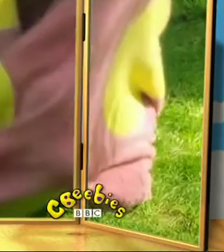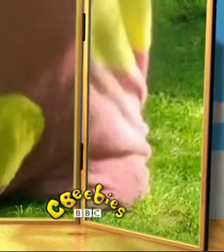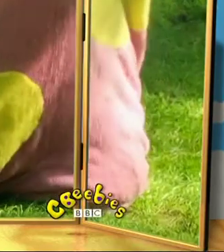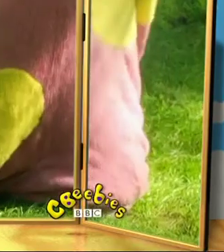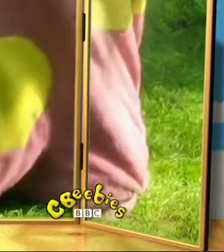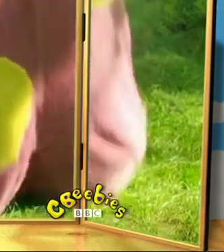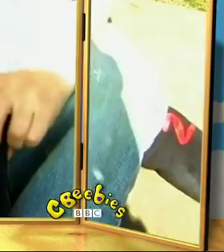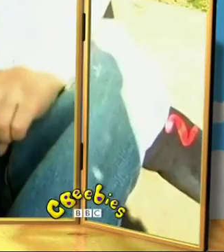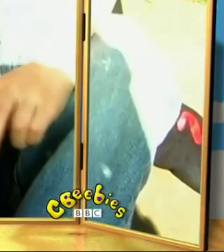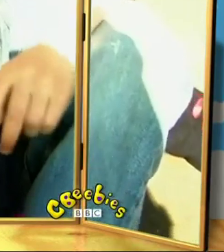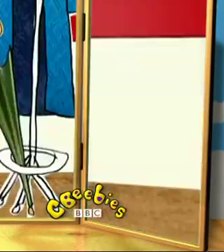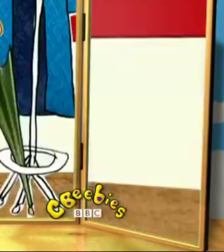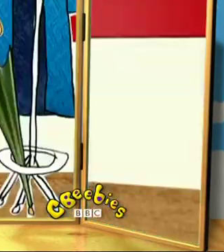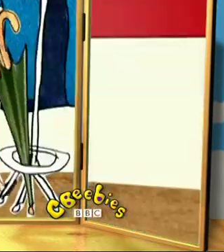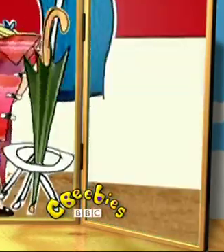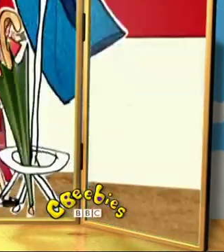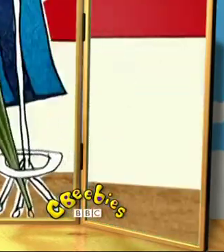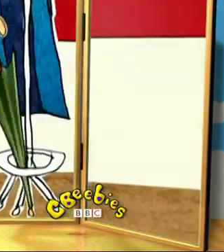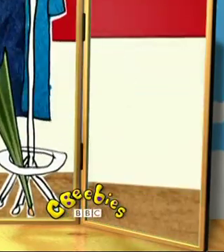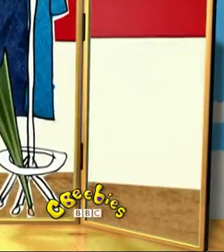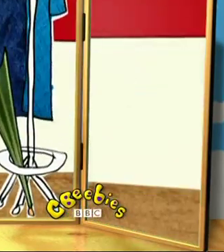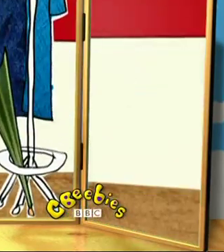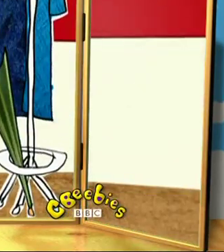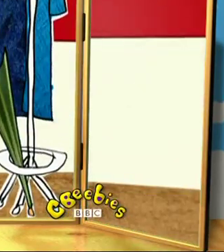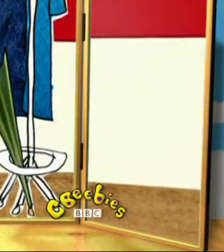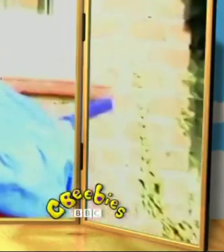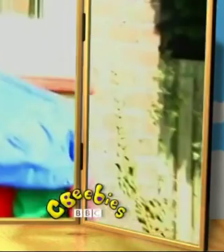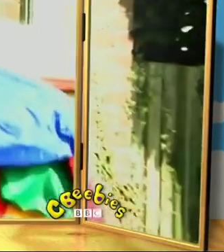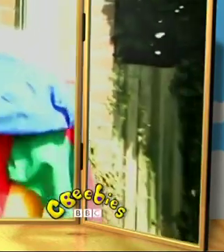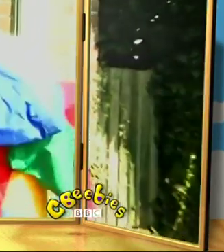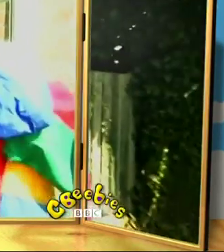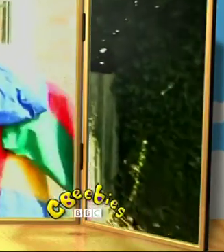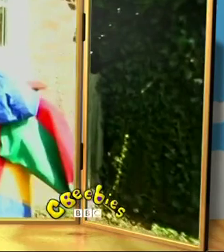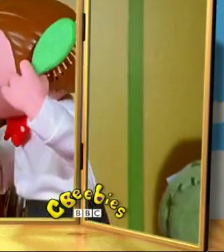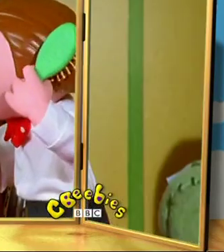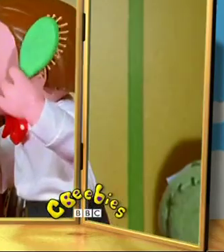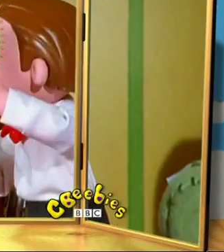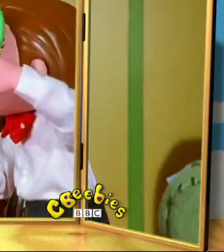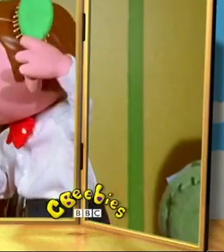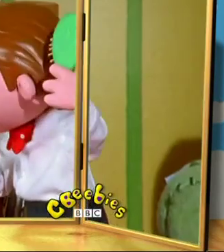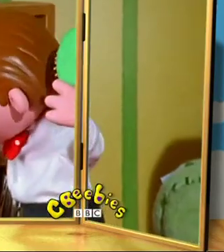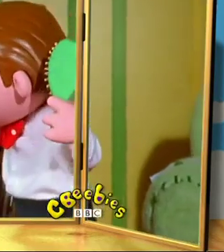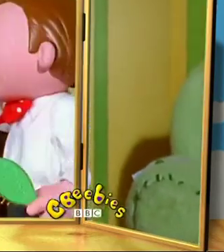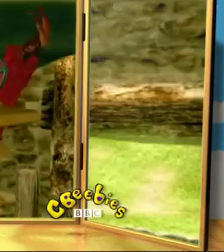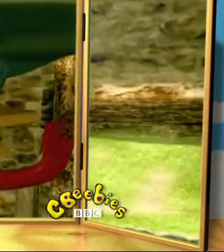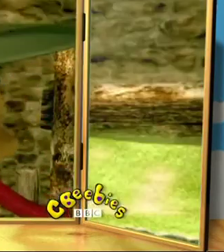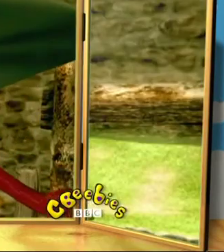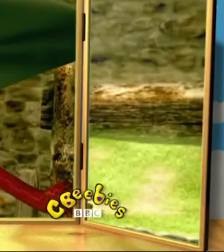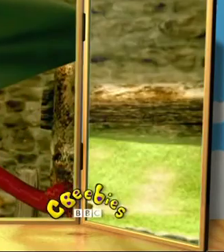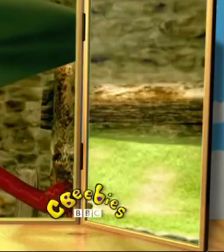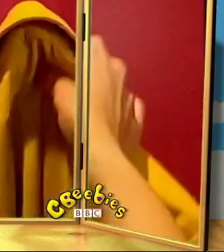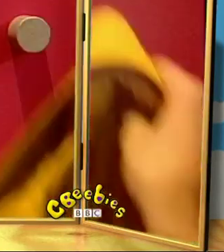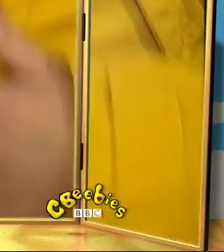frown CBeebies helps you dress The wrong way round or upside down CBeebies sorts the mess